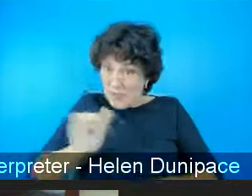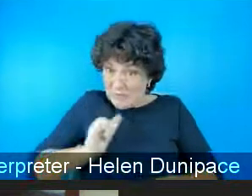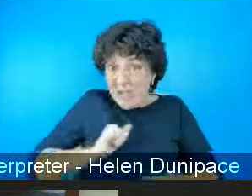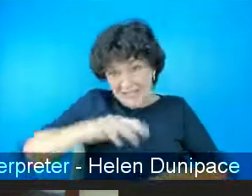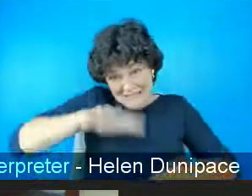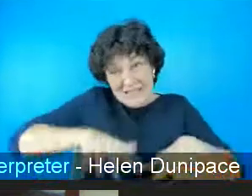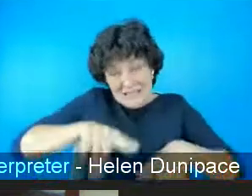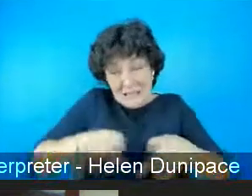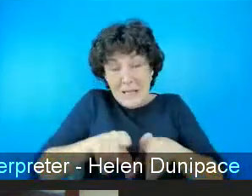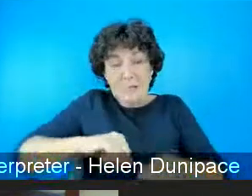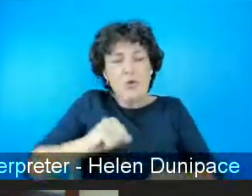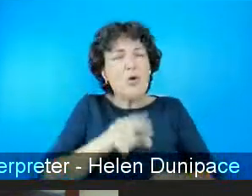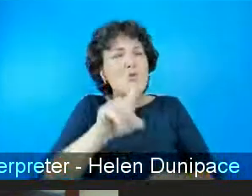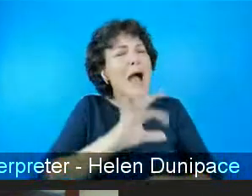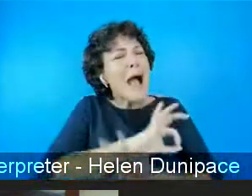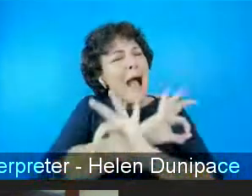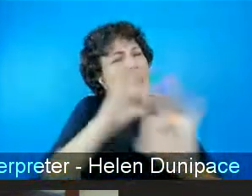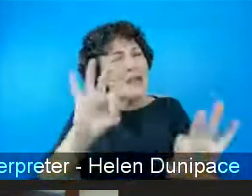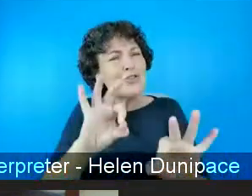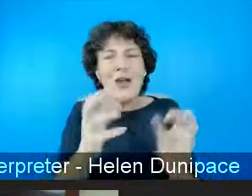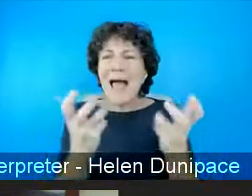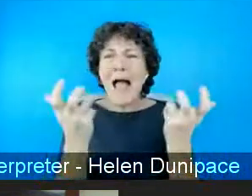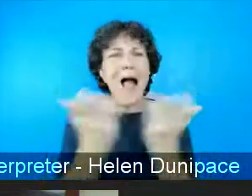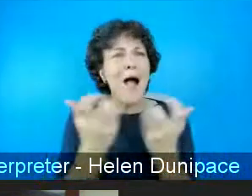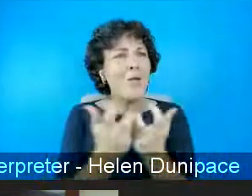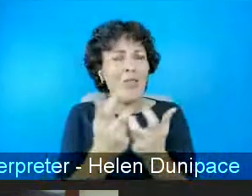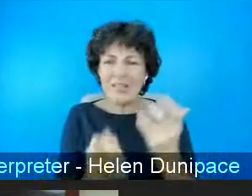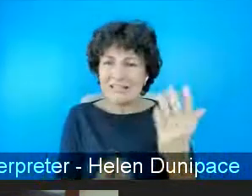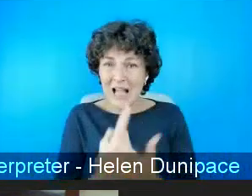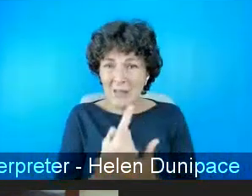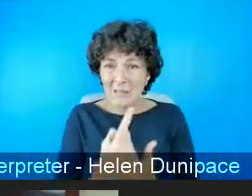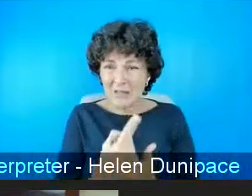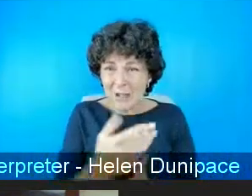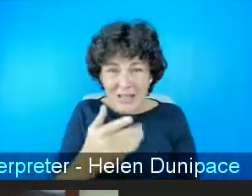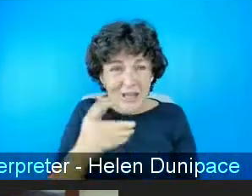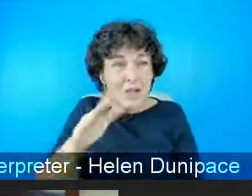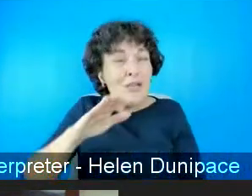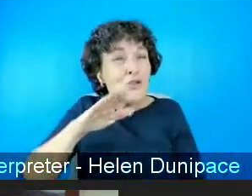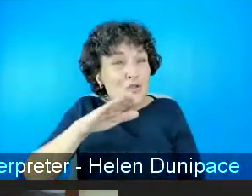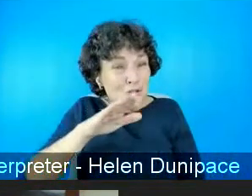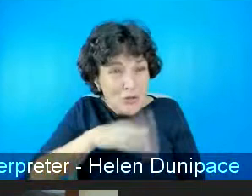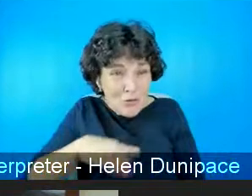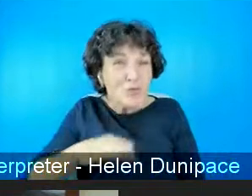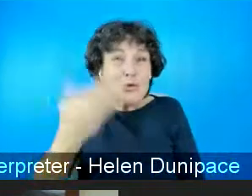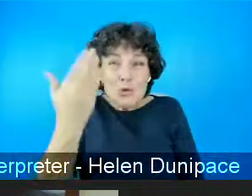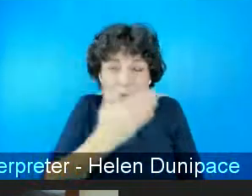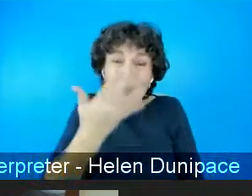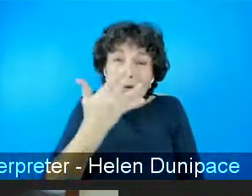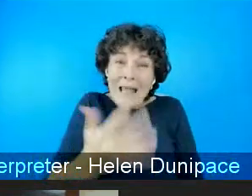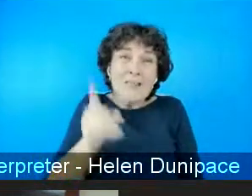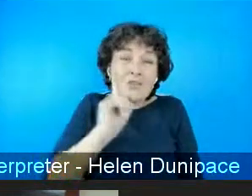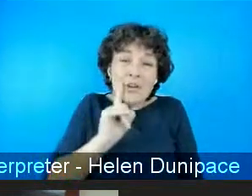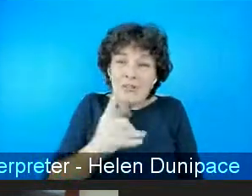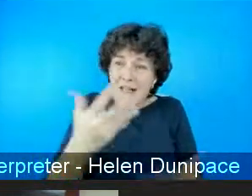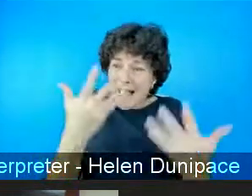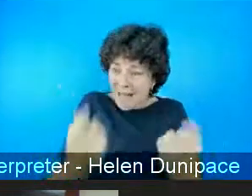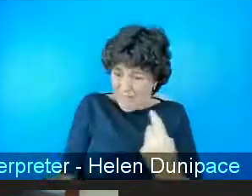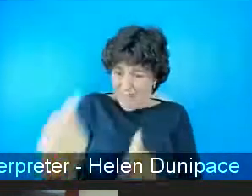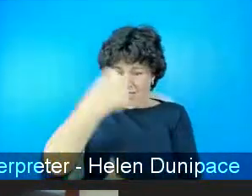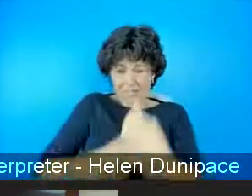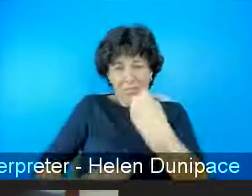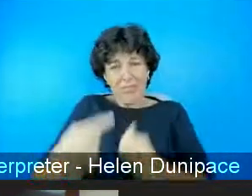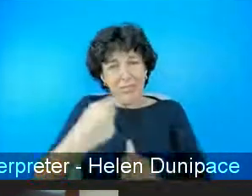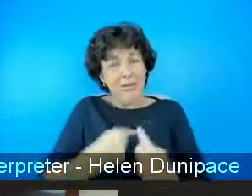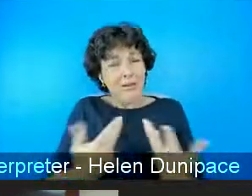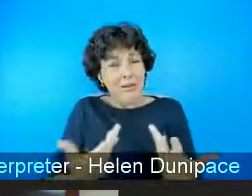how did this come to pass that school-aged girls are on the receiving end of this abuse as I say it's a very